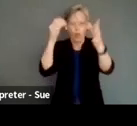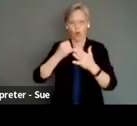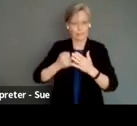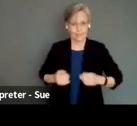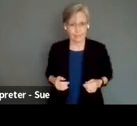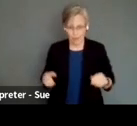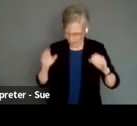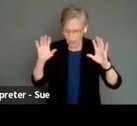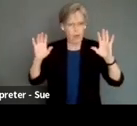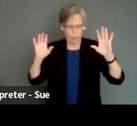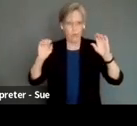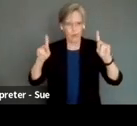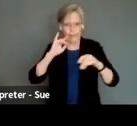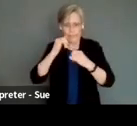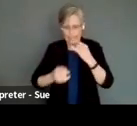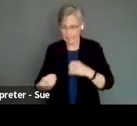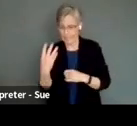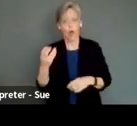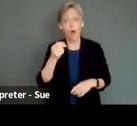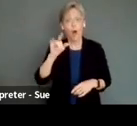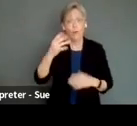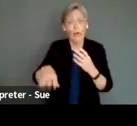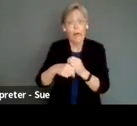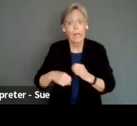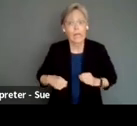Okay, that's the last slide. Holly, anything you want to add?